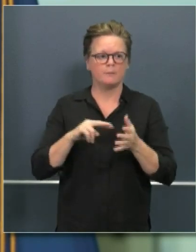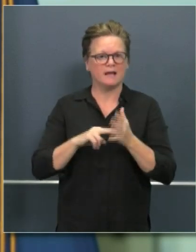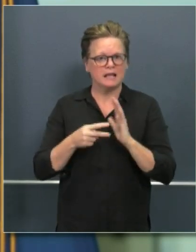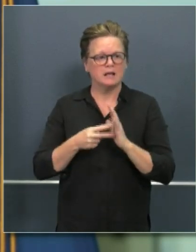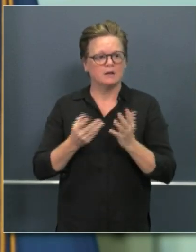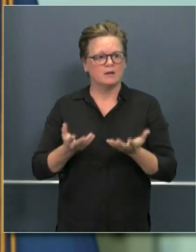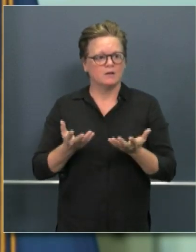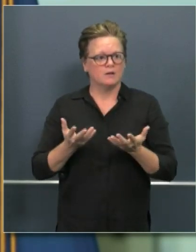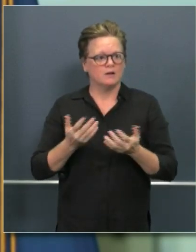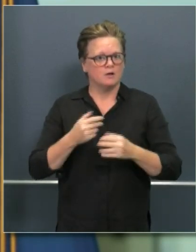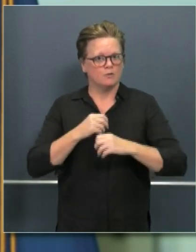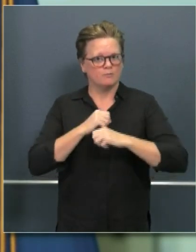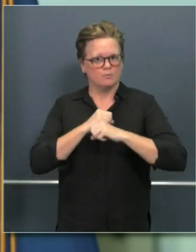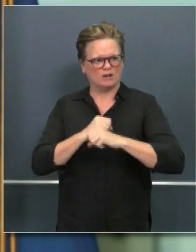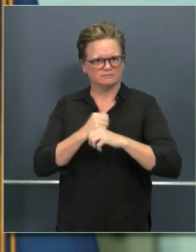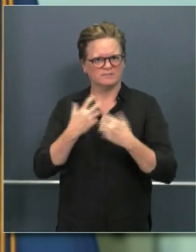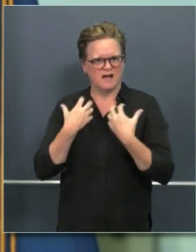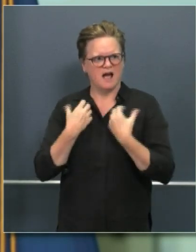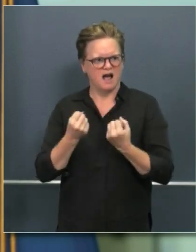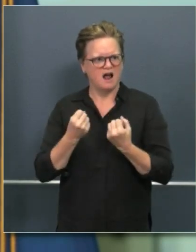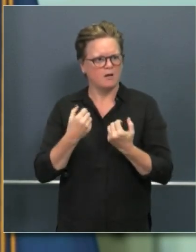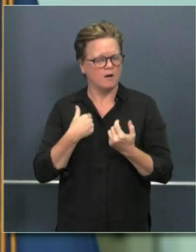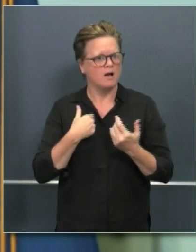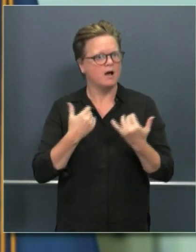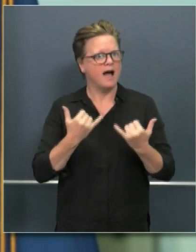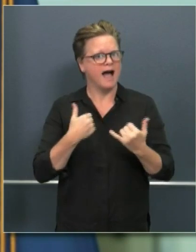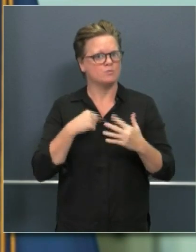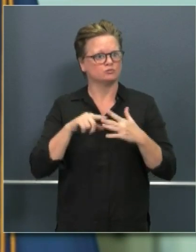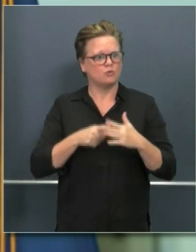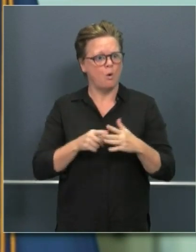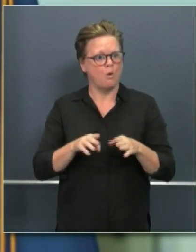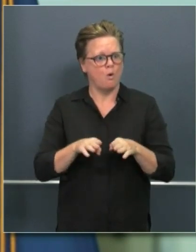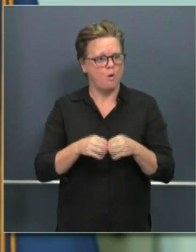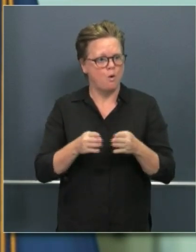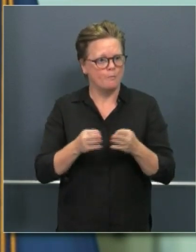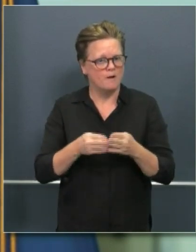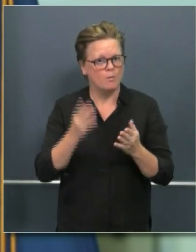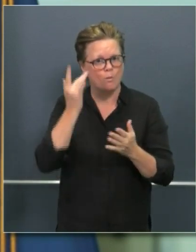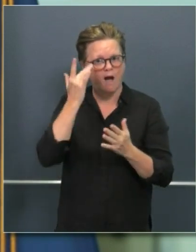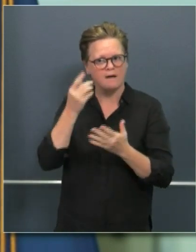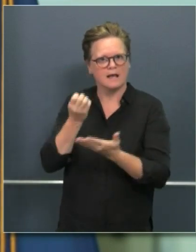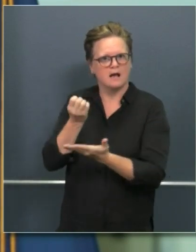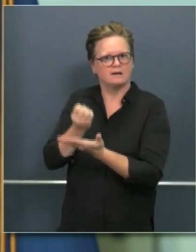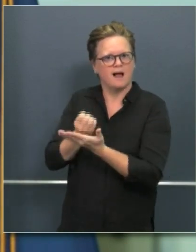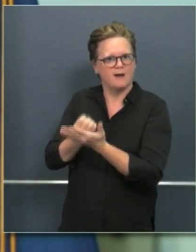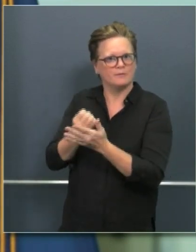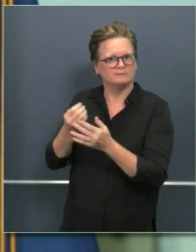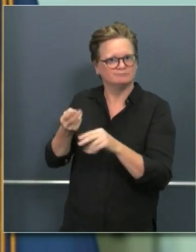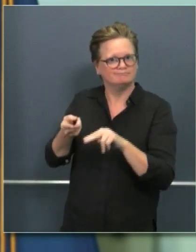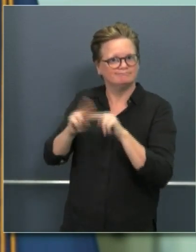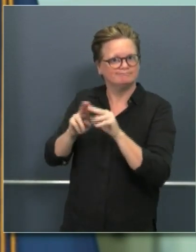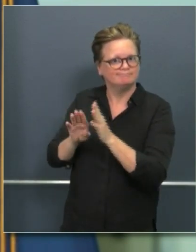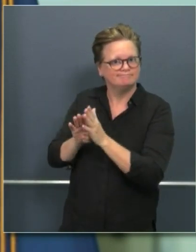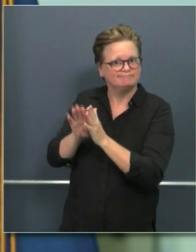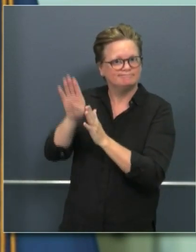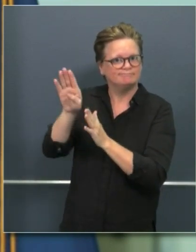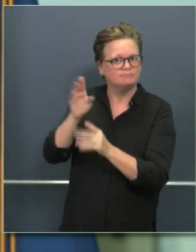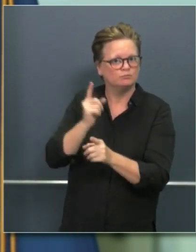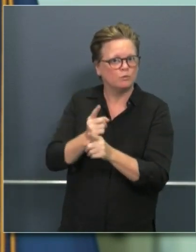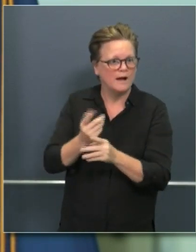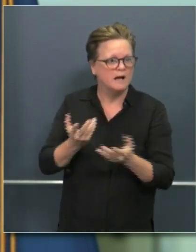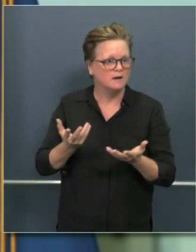When you have poverty rates, unemployment rates, when you have now over 5.5 million people